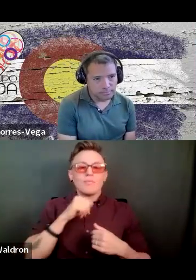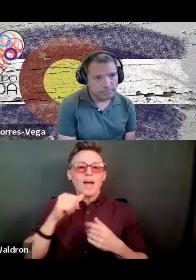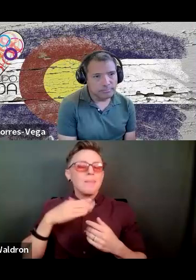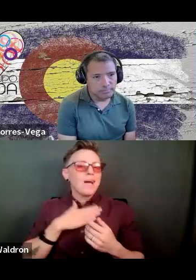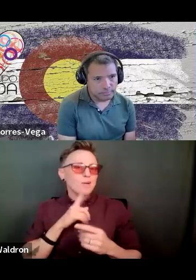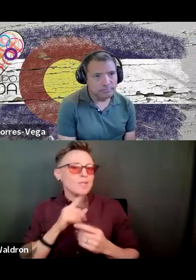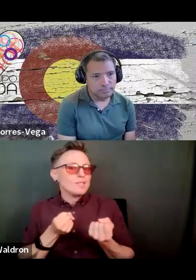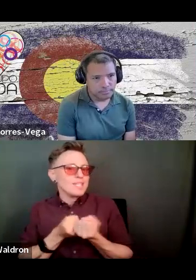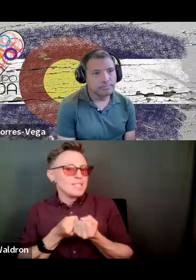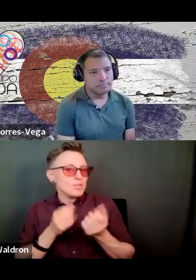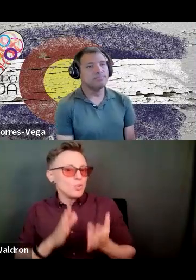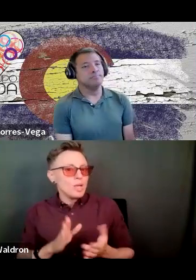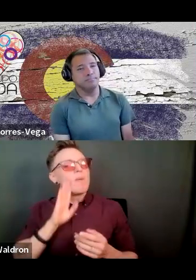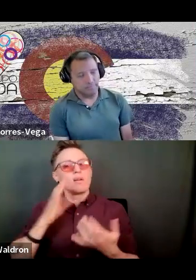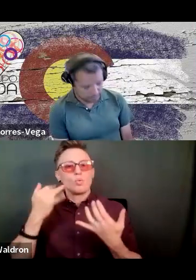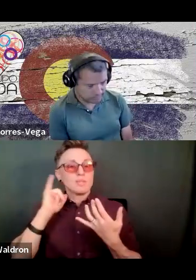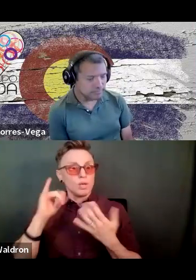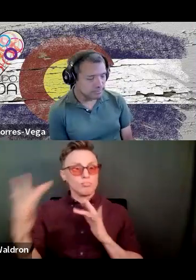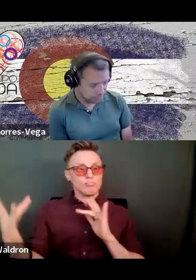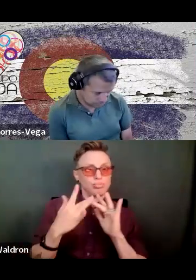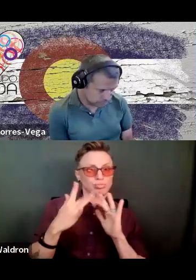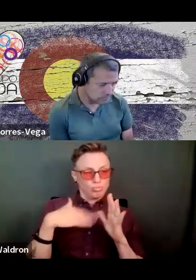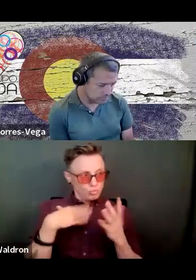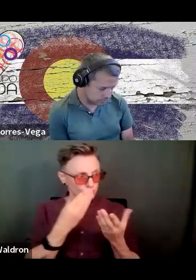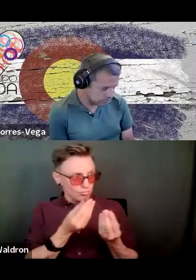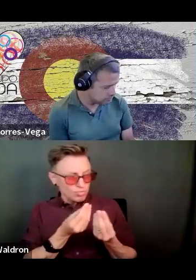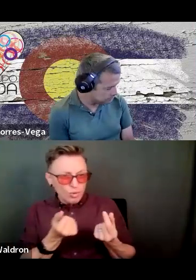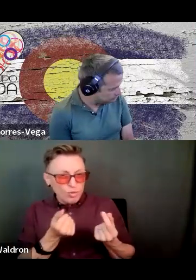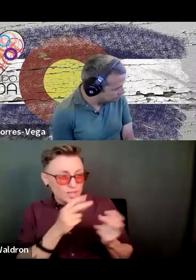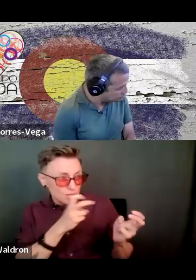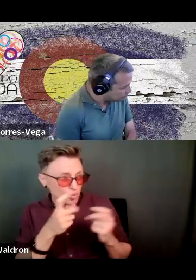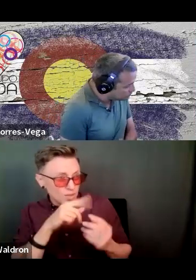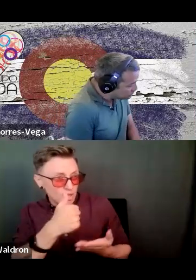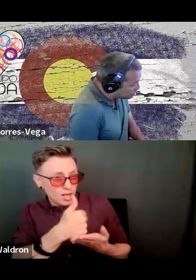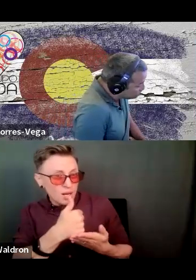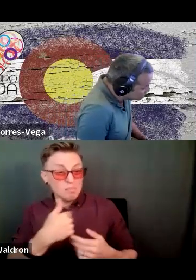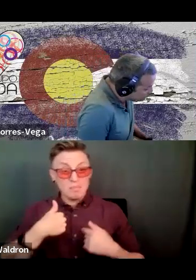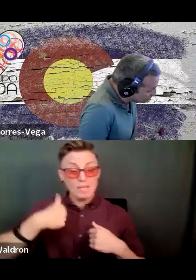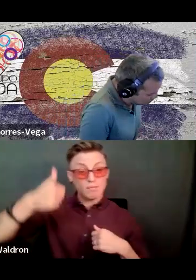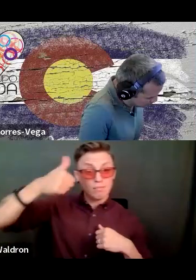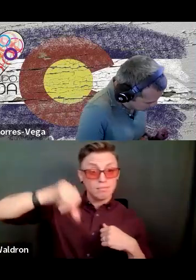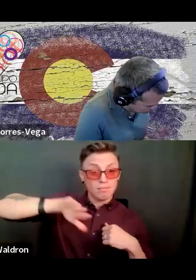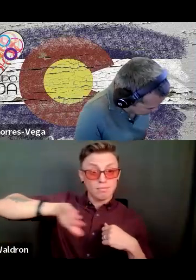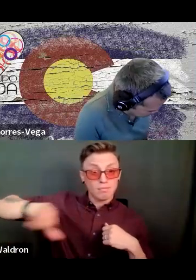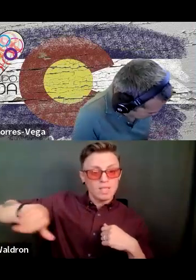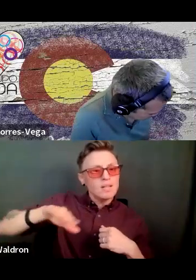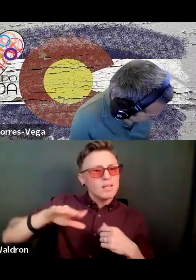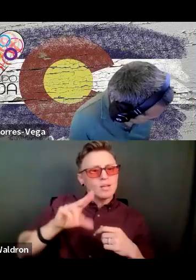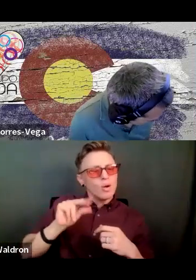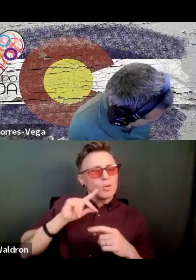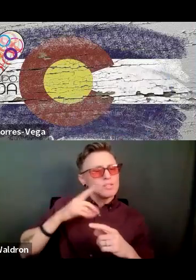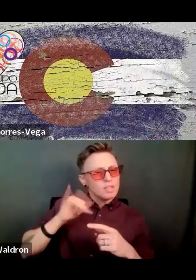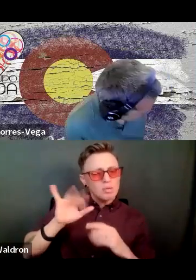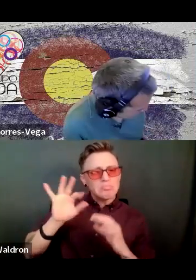they will call me directly to help solve their issues. And of course, I don't turn them away. Like that is my job as that visible representation. But what I also